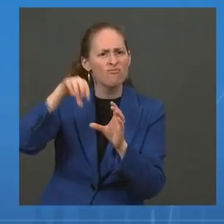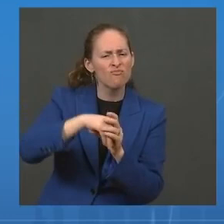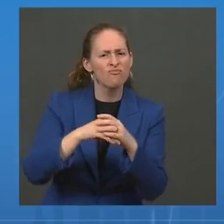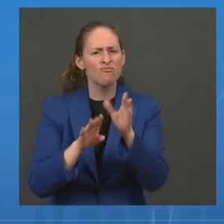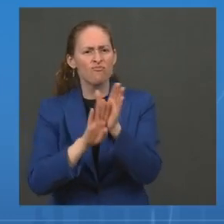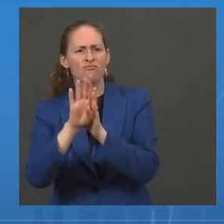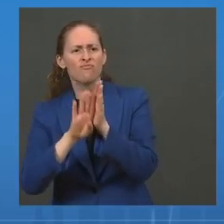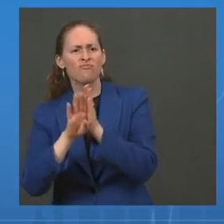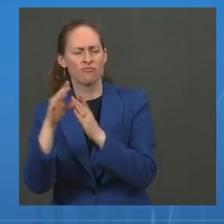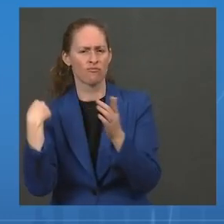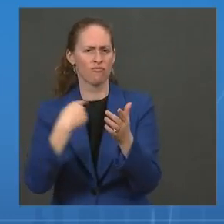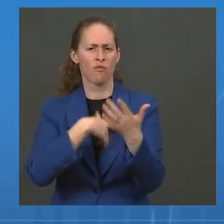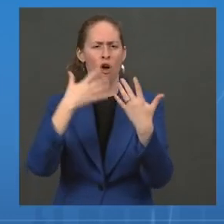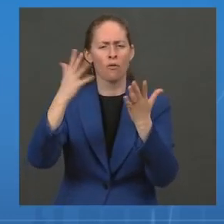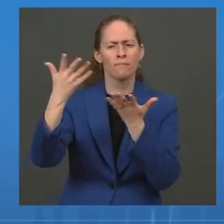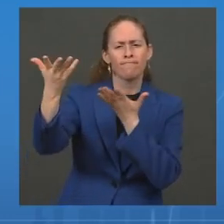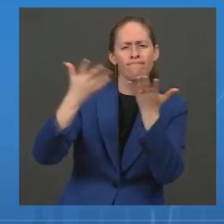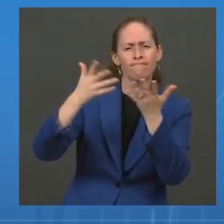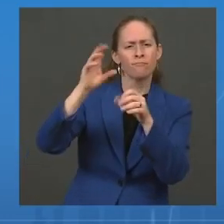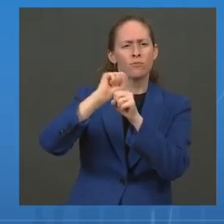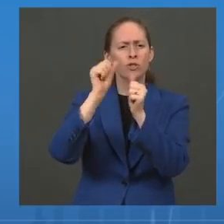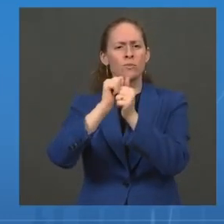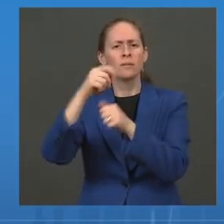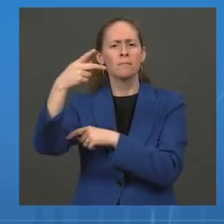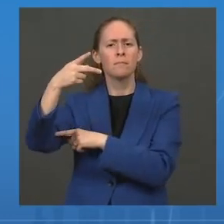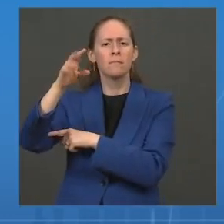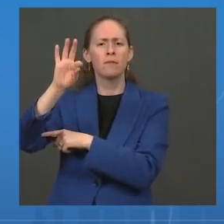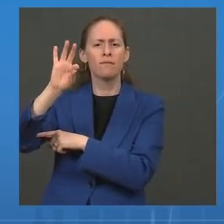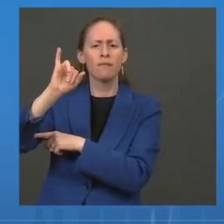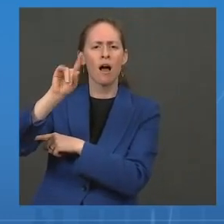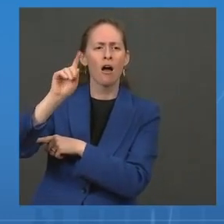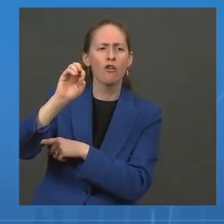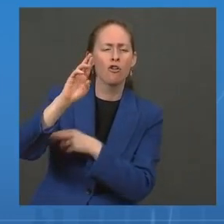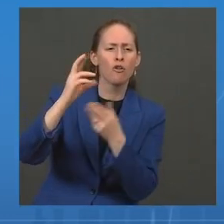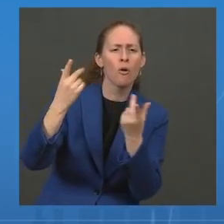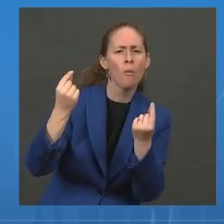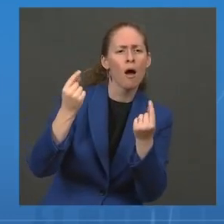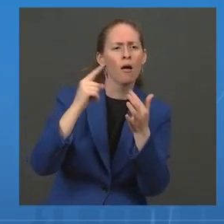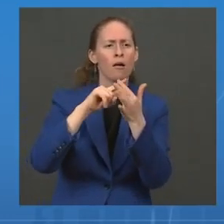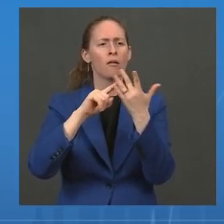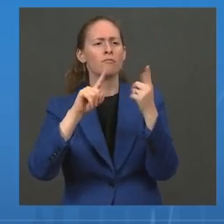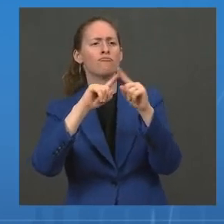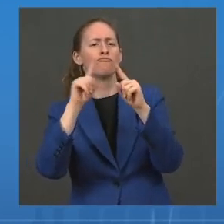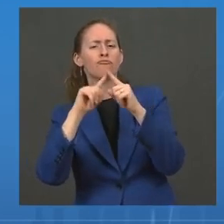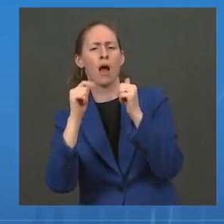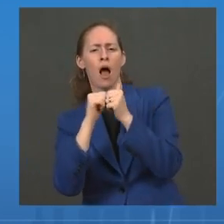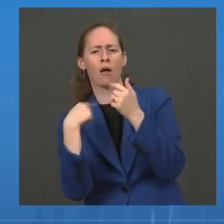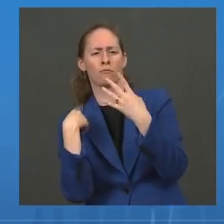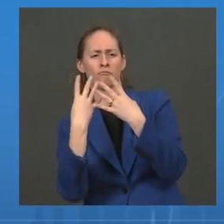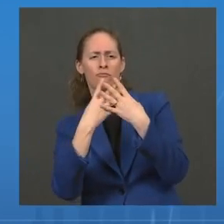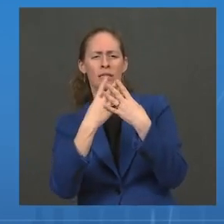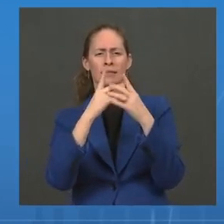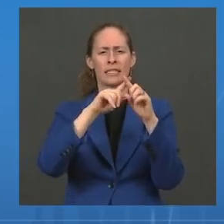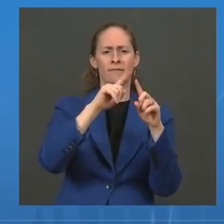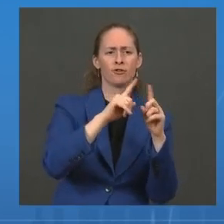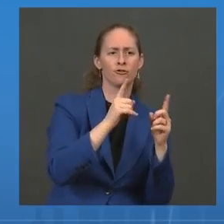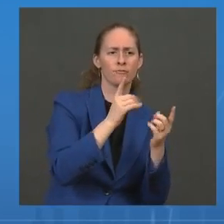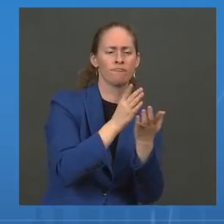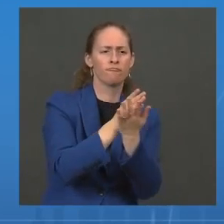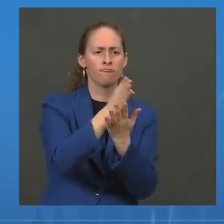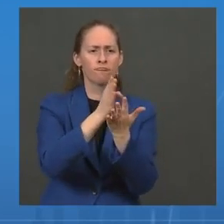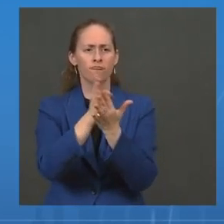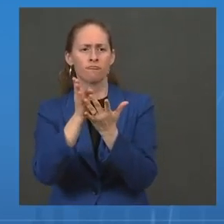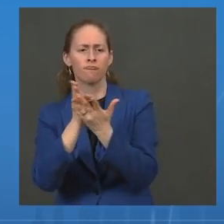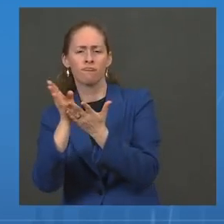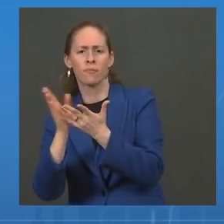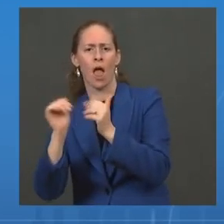Pfizer referring to researchers providing screening methodology, in vitro testing, and the NIH